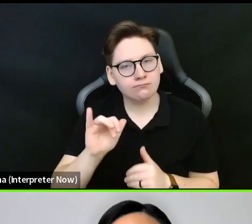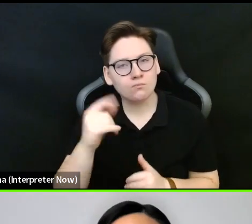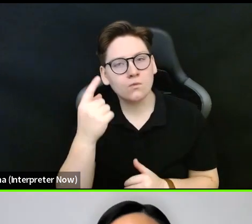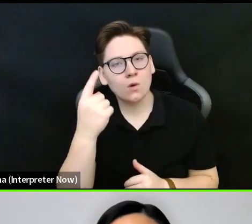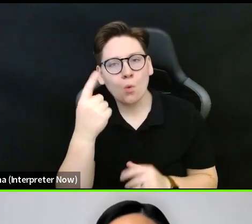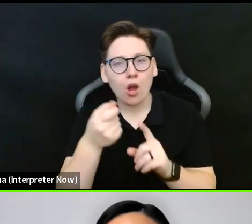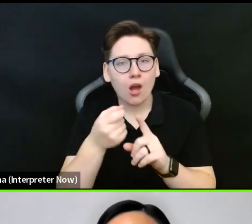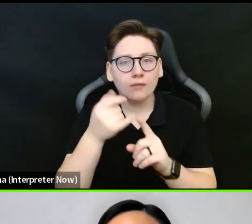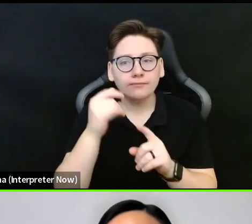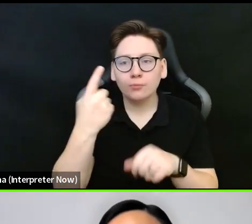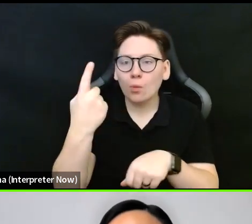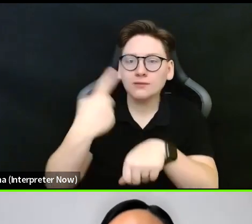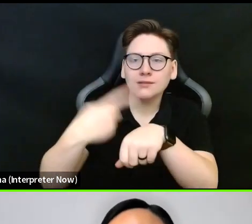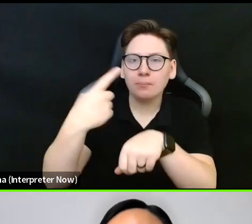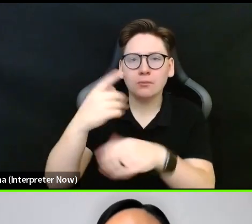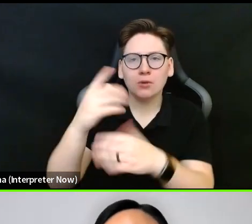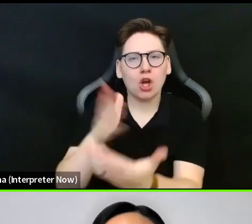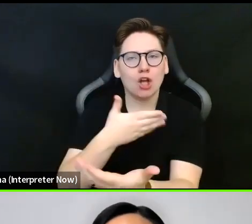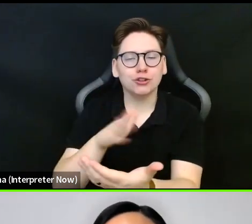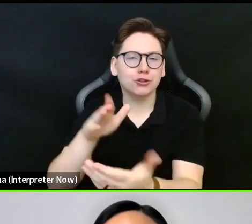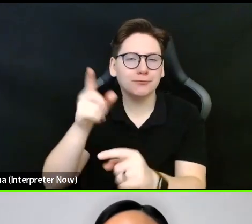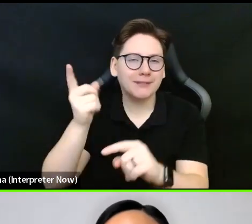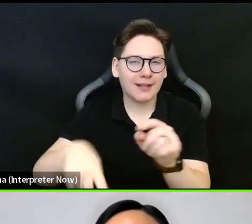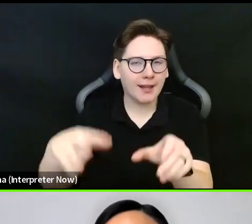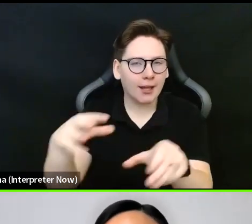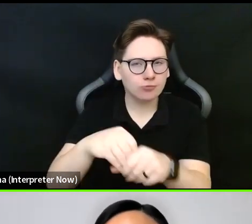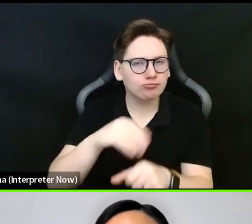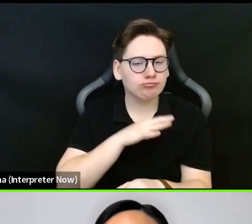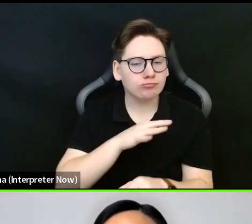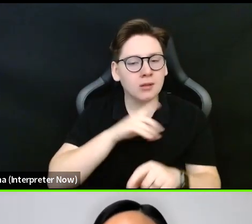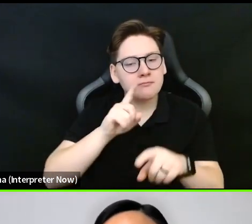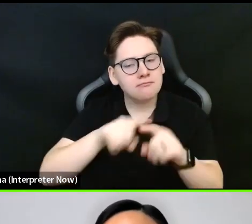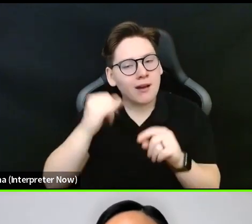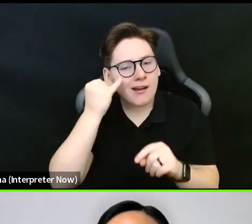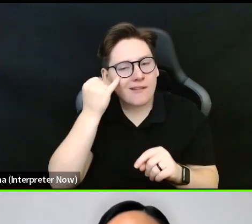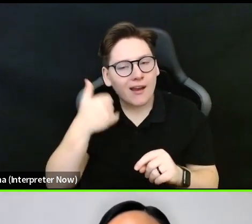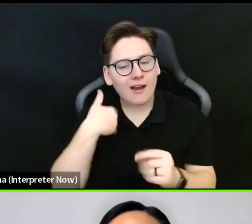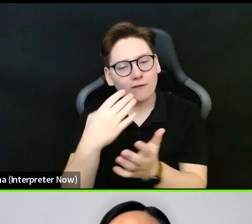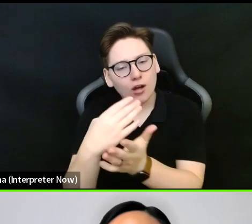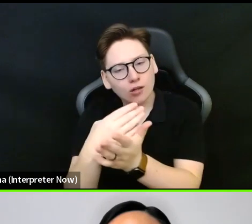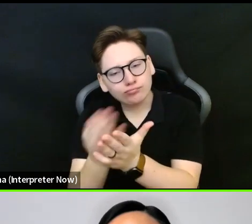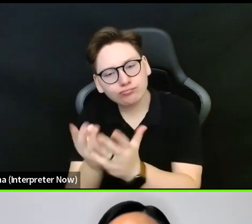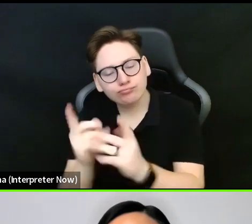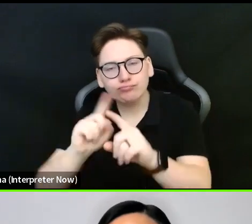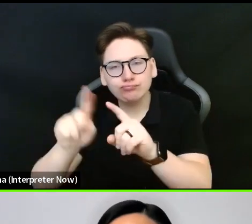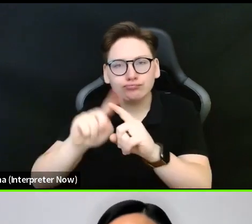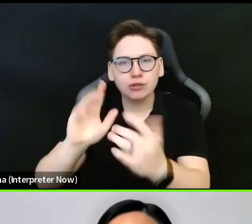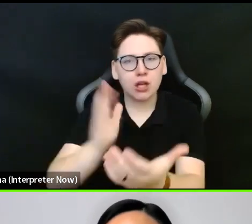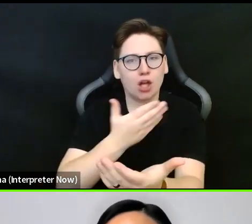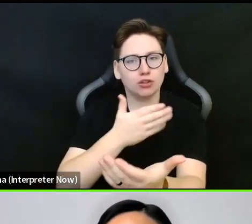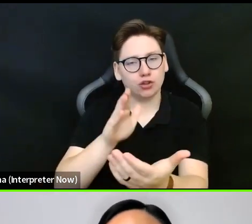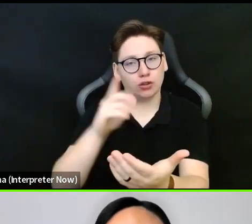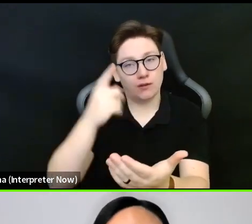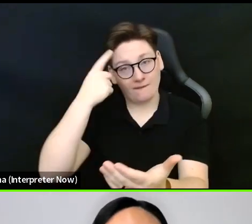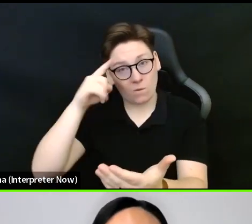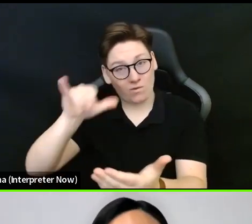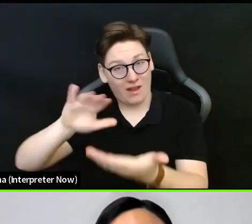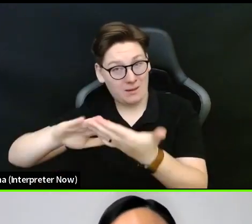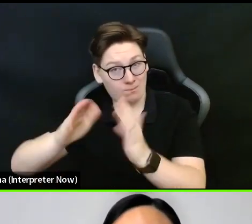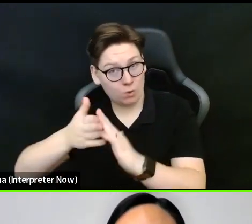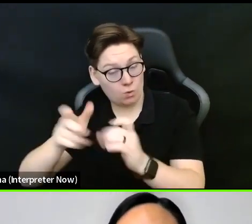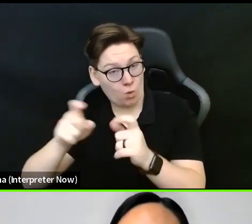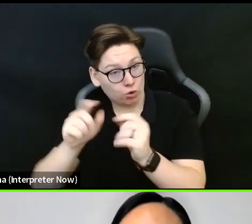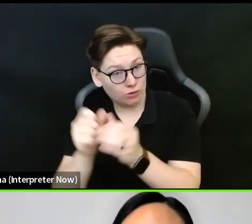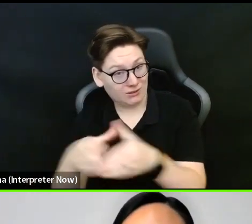are not eligible, but if you have a series that serves underserved communities that you would like to expand, would that